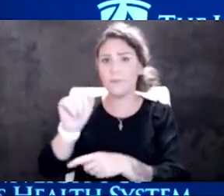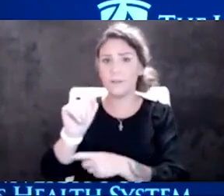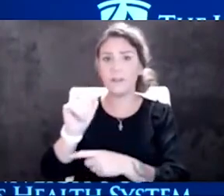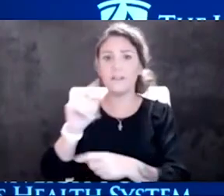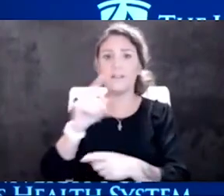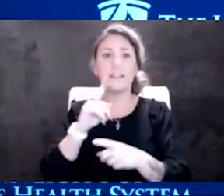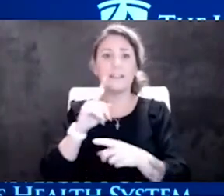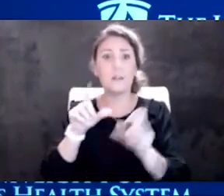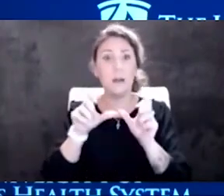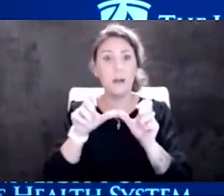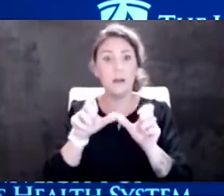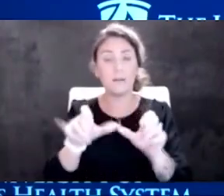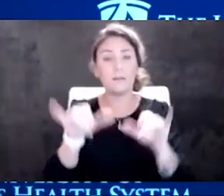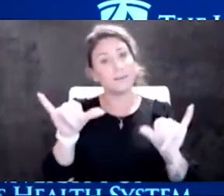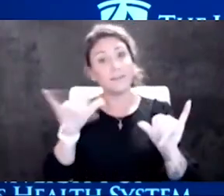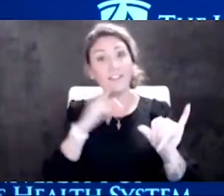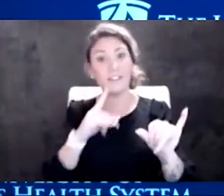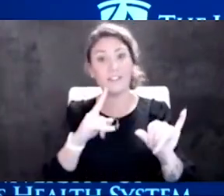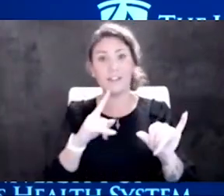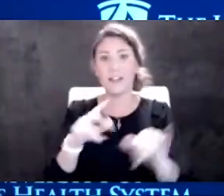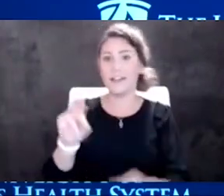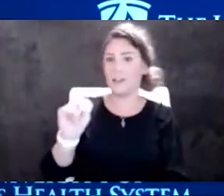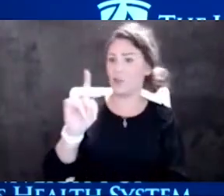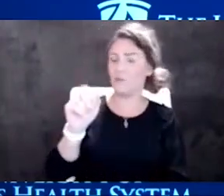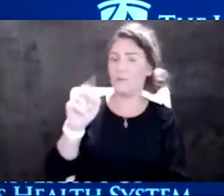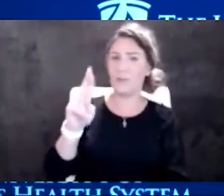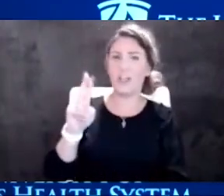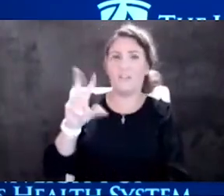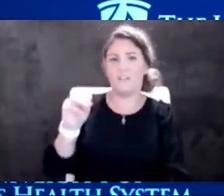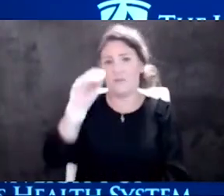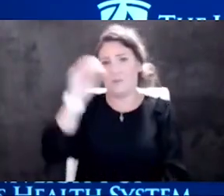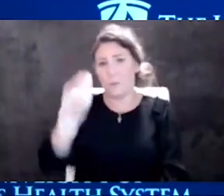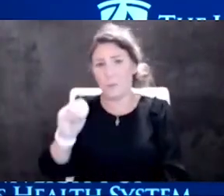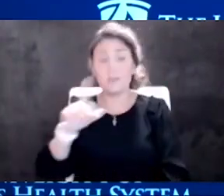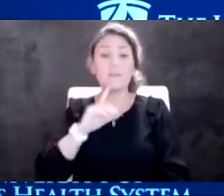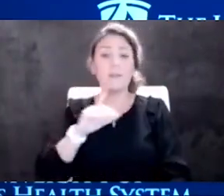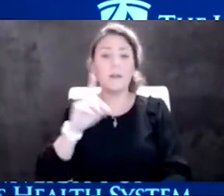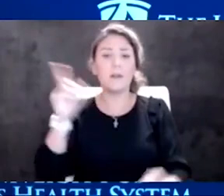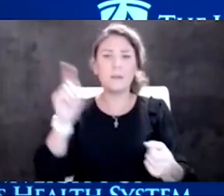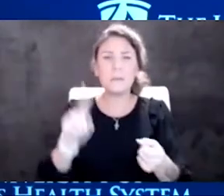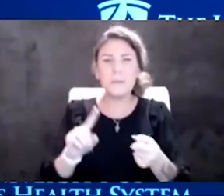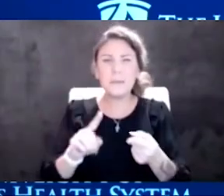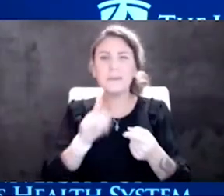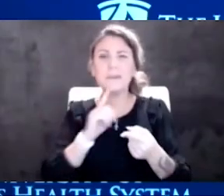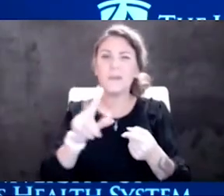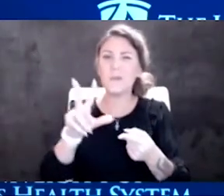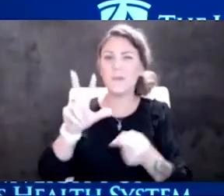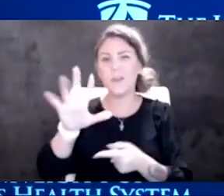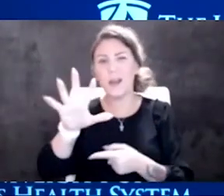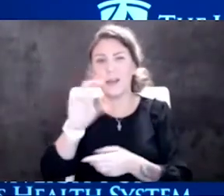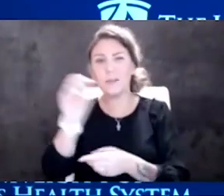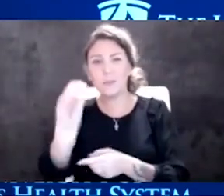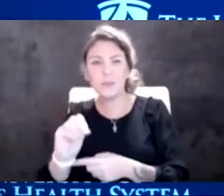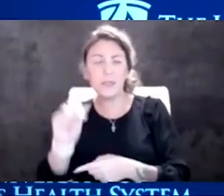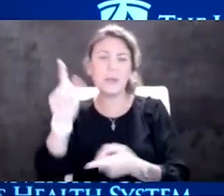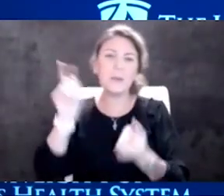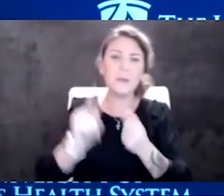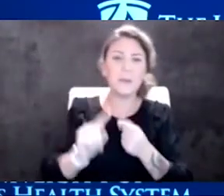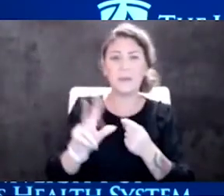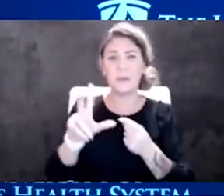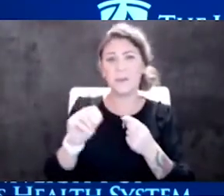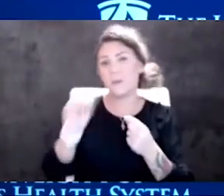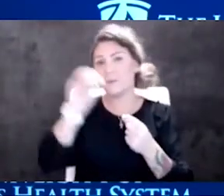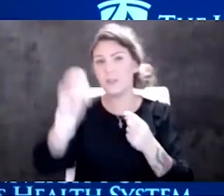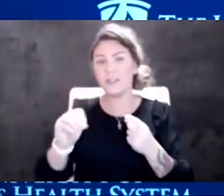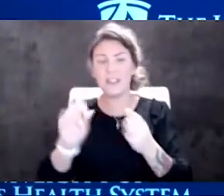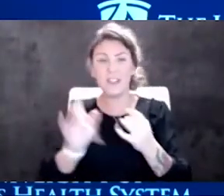the other one, the Molnupavir, they said, oh, it's 50% from my Merck. 50% but then it dropped to 35%, 30% in their final analysis. Plus,